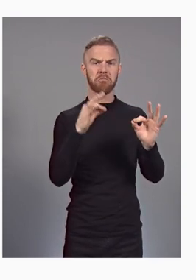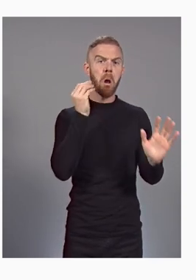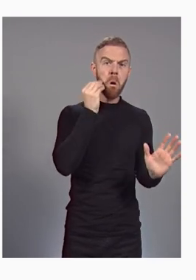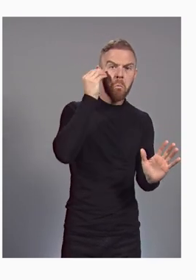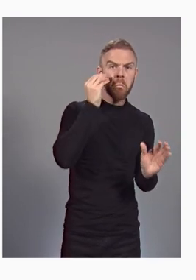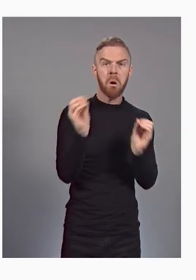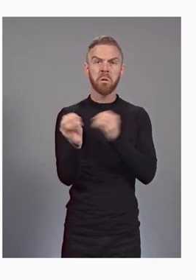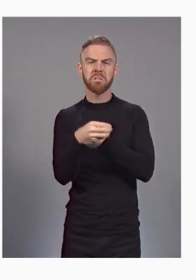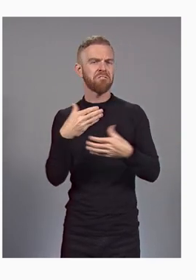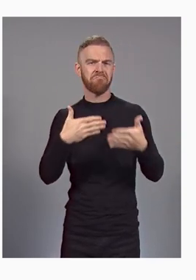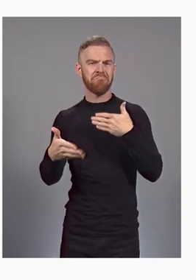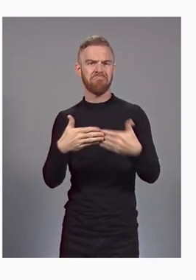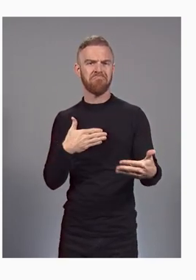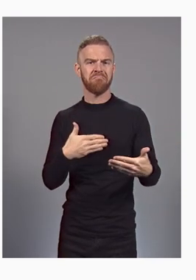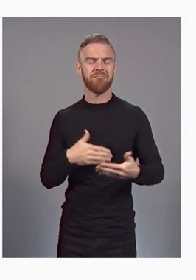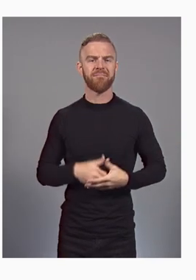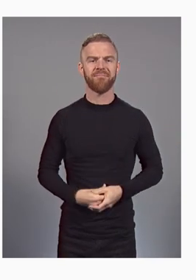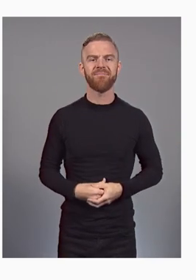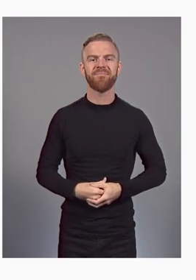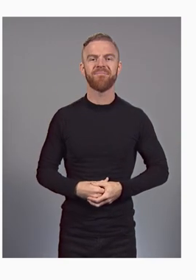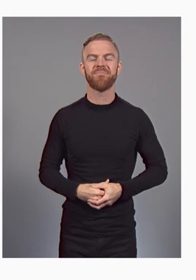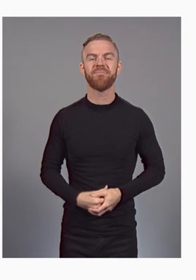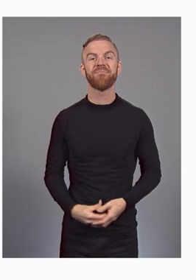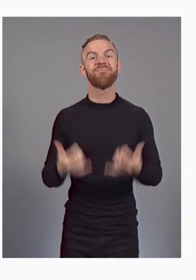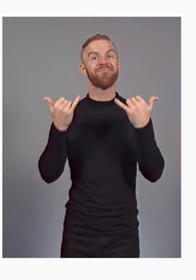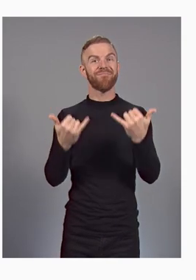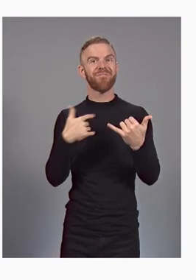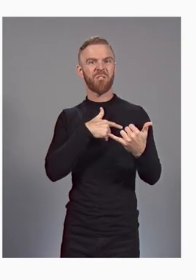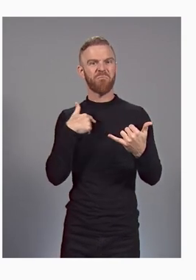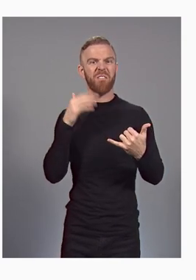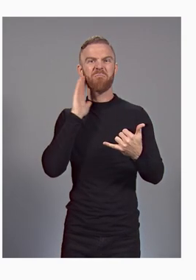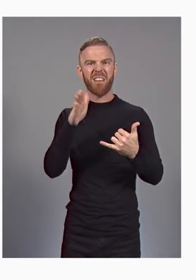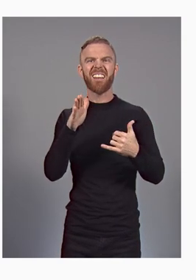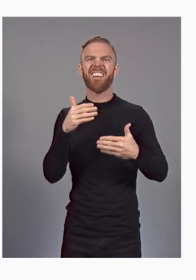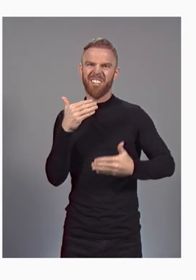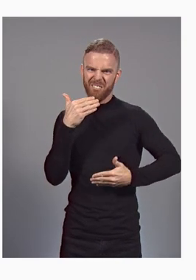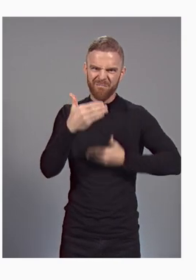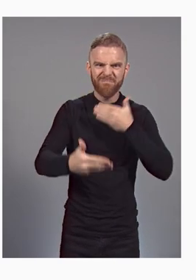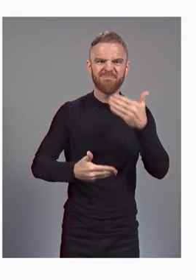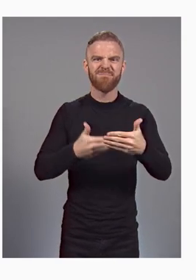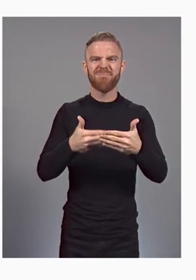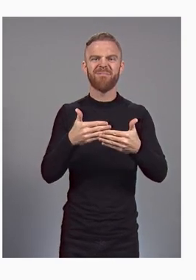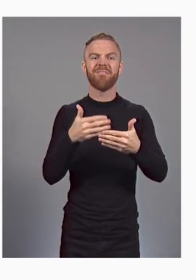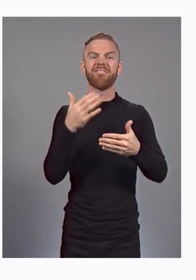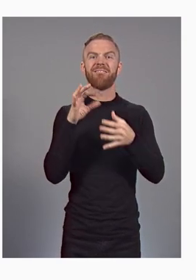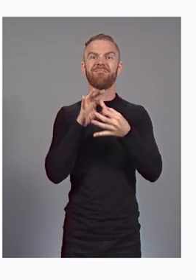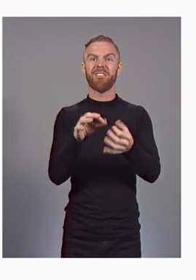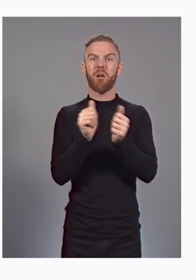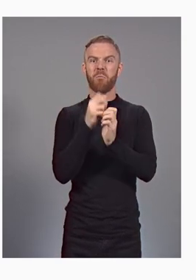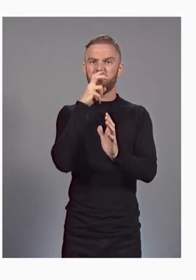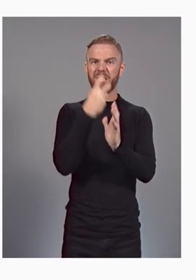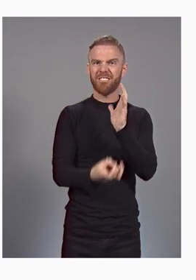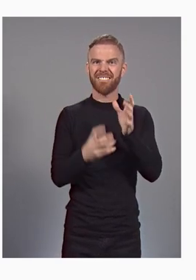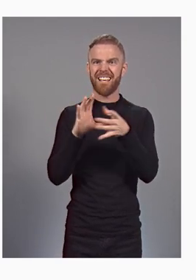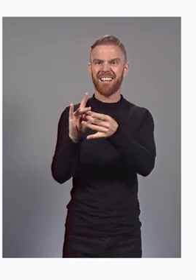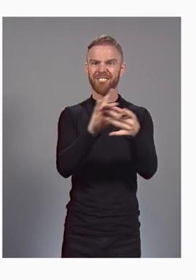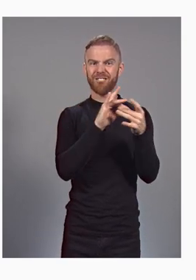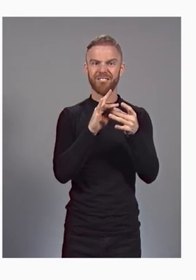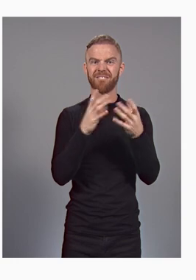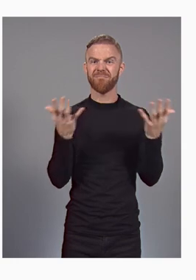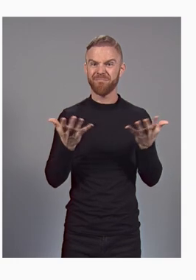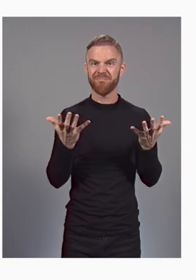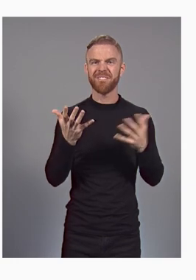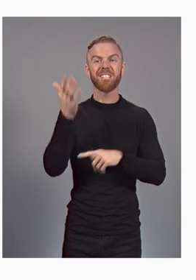or at home. And now, we're taking a step further with immersive connections with speaker